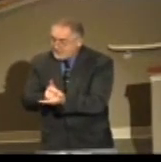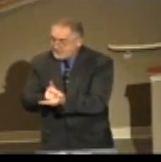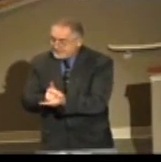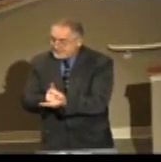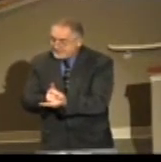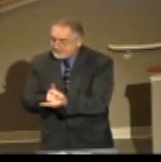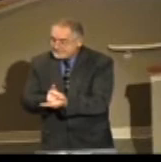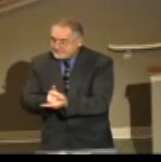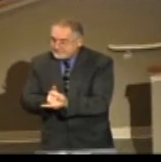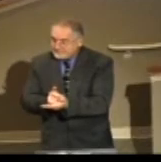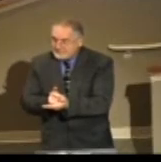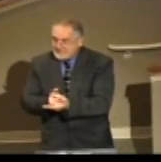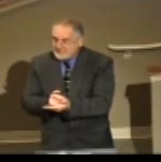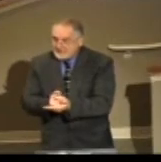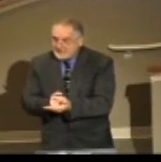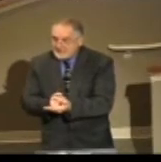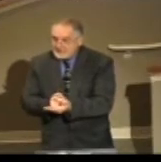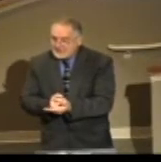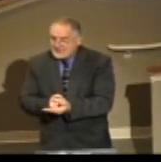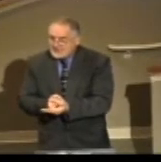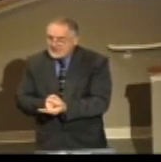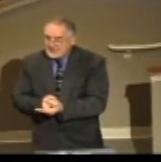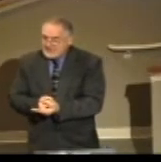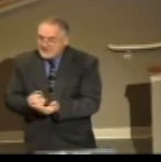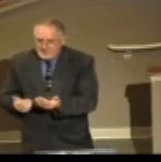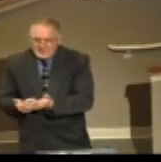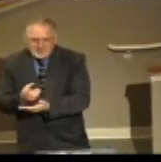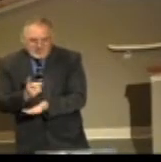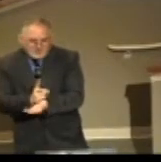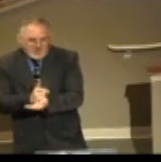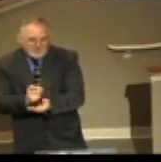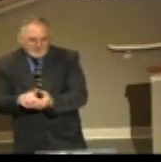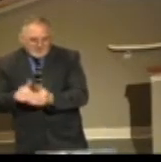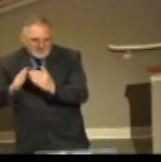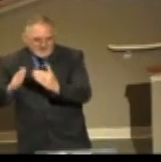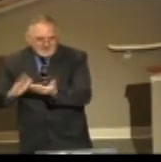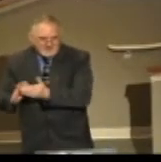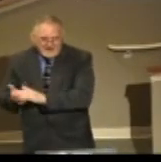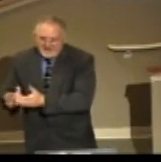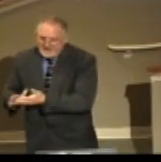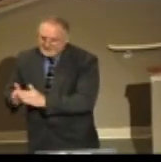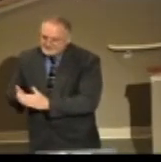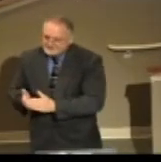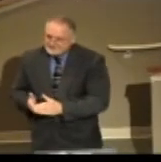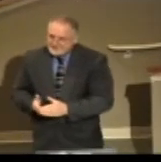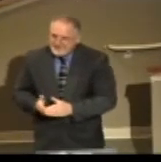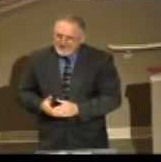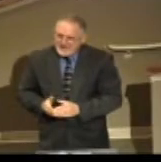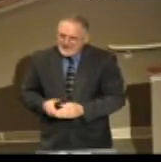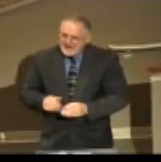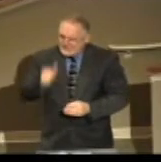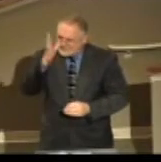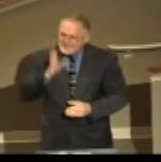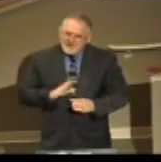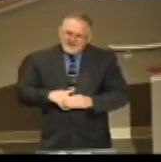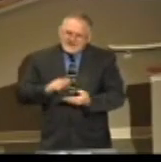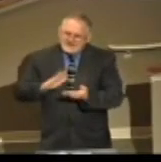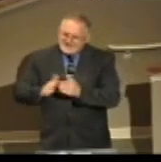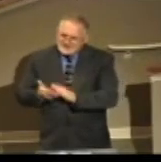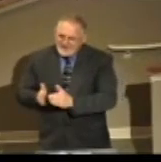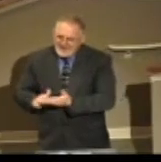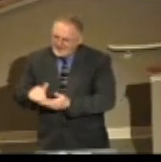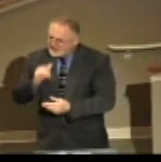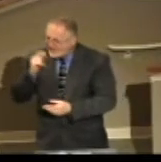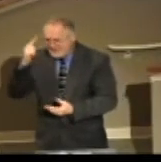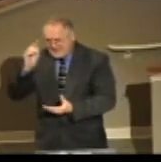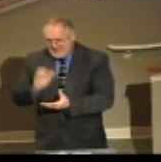I'm sorry, the doctor, his name is not given in the story. Mr. Sweeney was a man who lived in the town who was a town skeptic. Is there a little